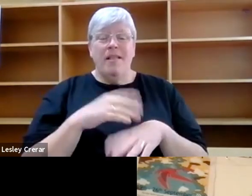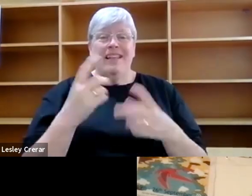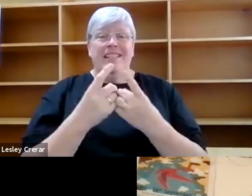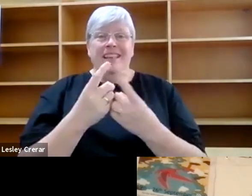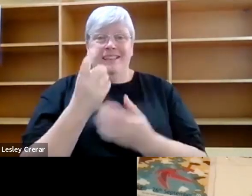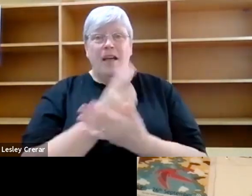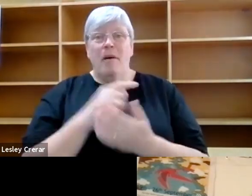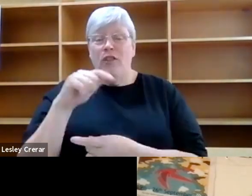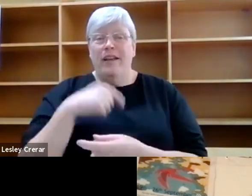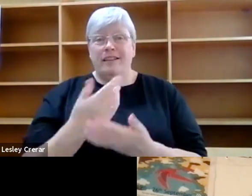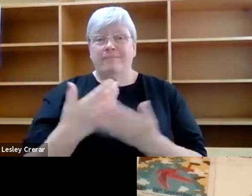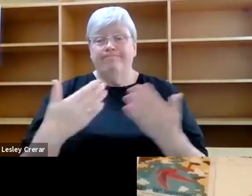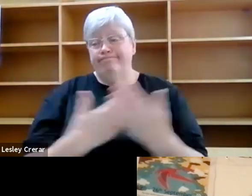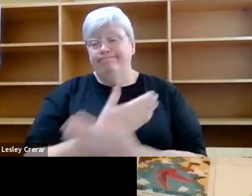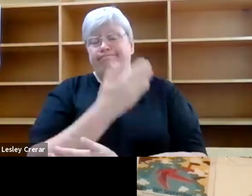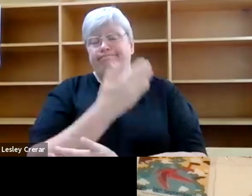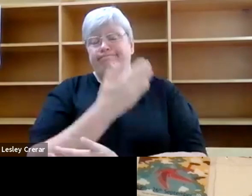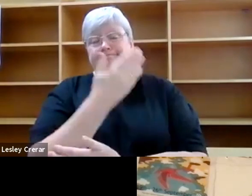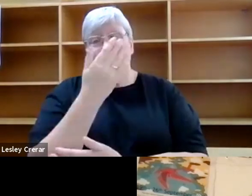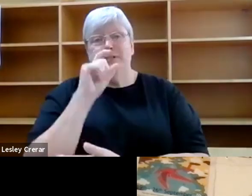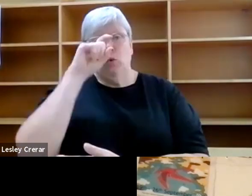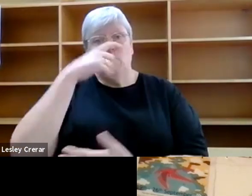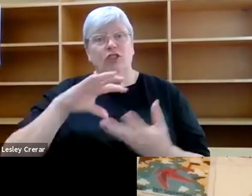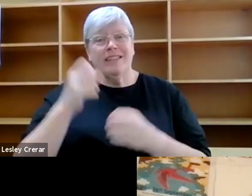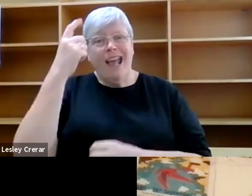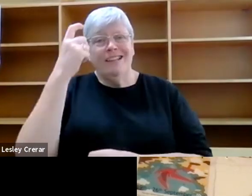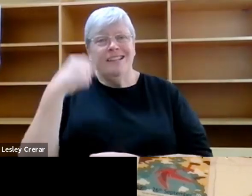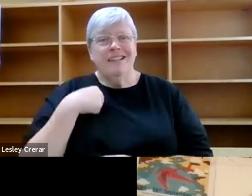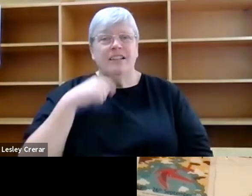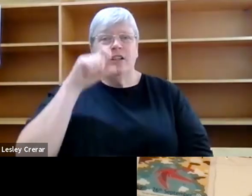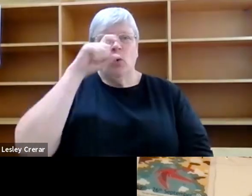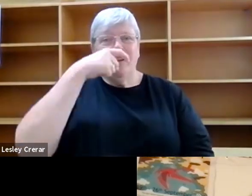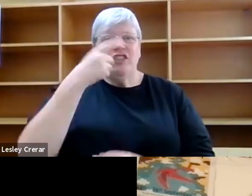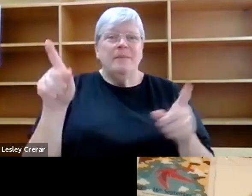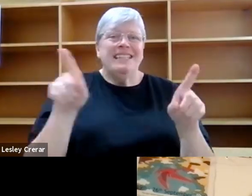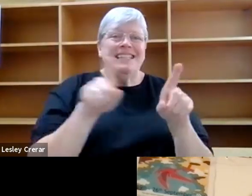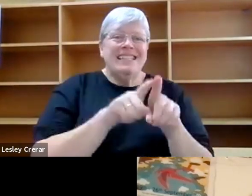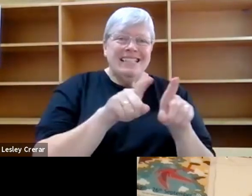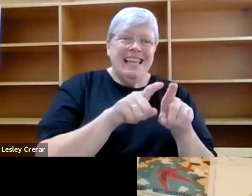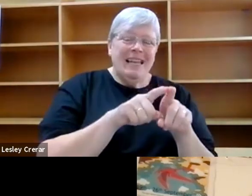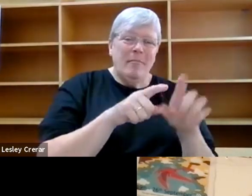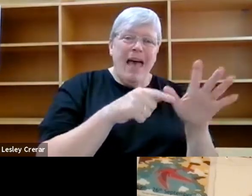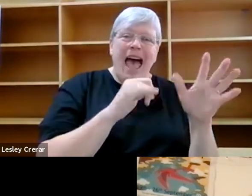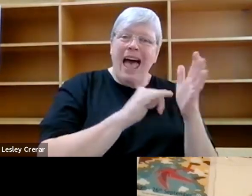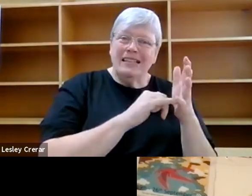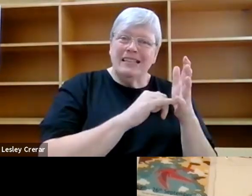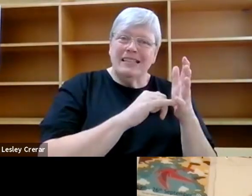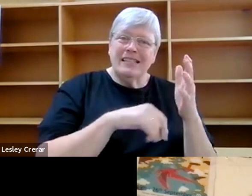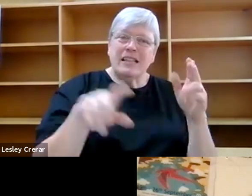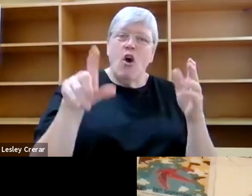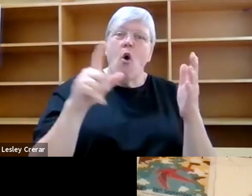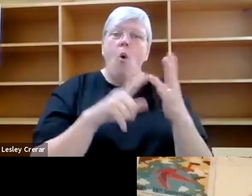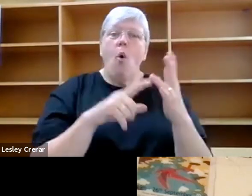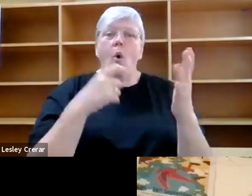witchcraft discourse is the idea that witches are the same as or are kind of upholding